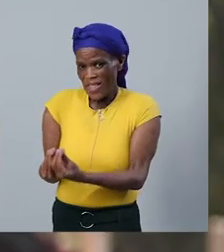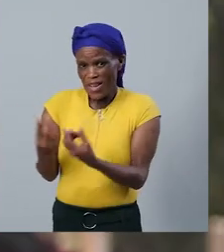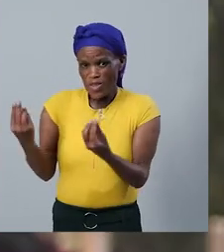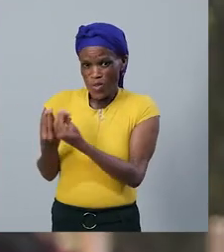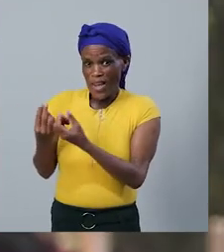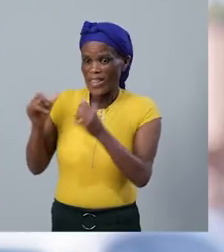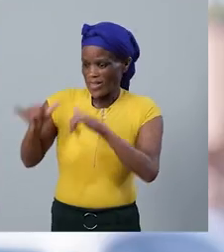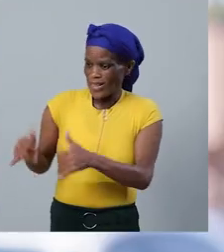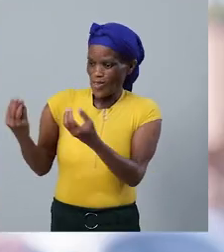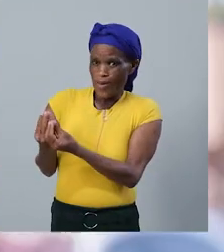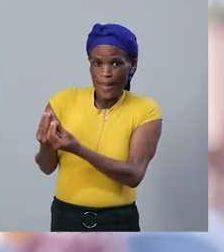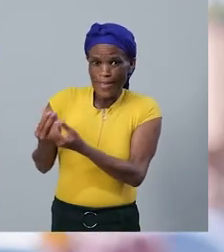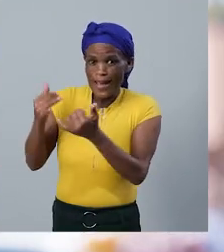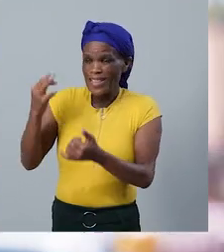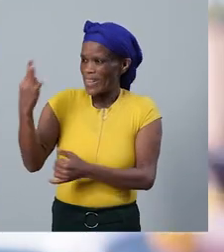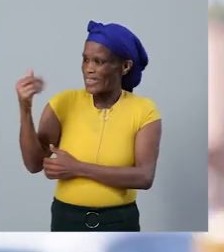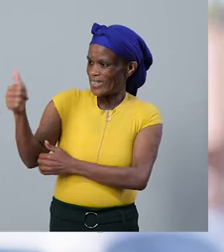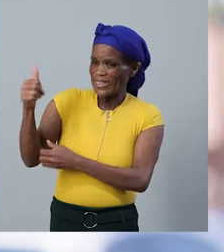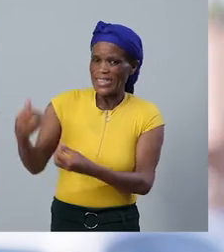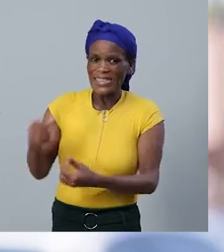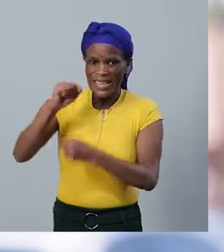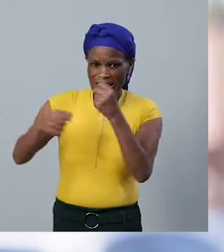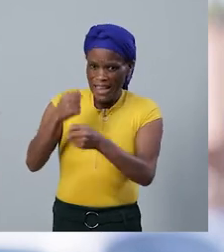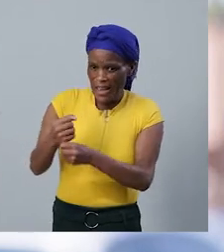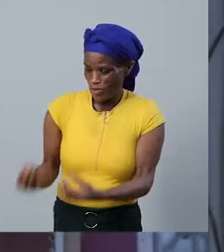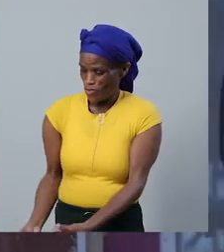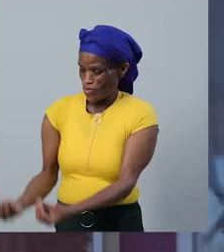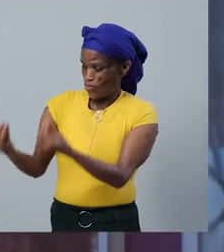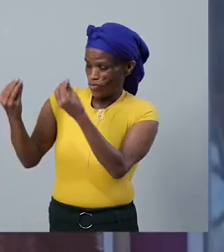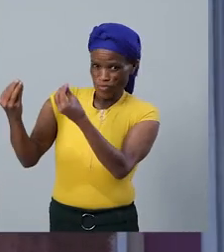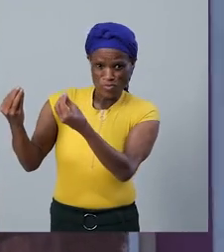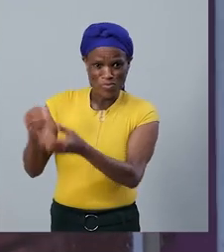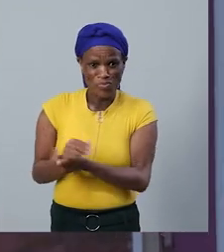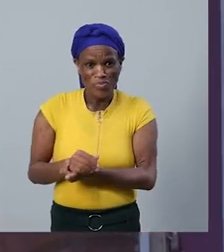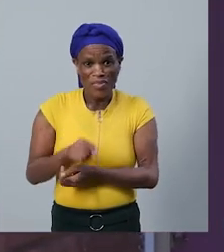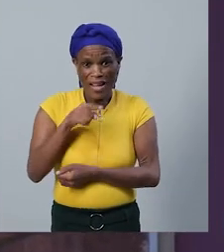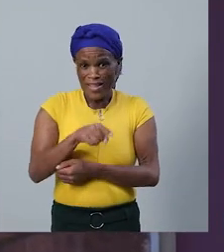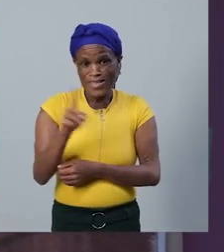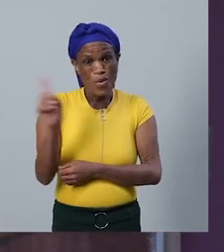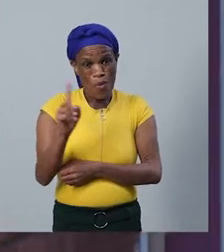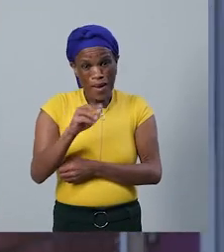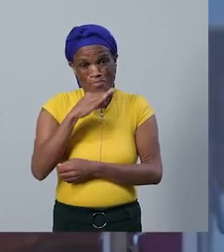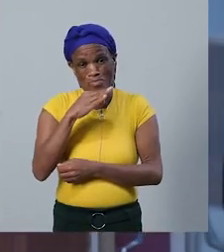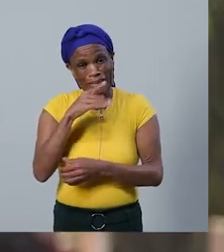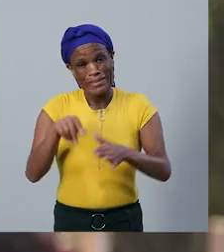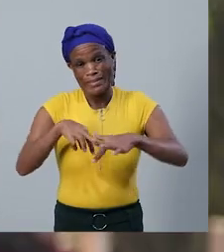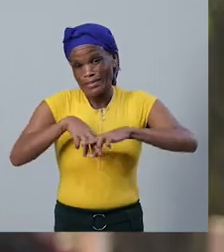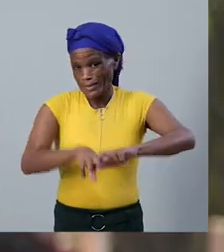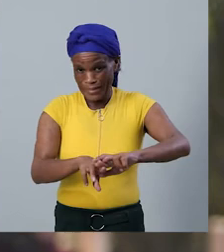years here we are kawabonyana roholasam and each on a second so cool and that's not enough.